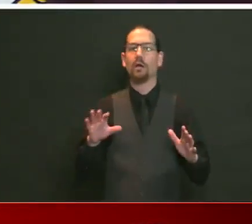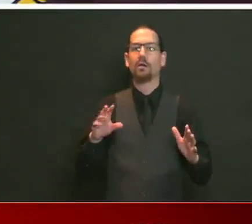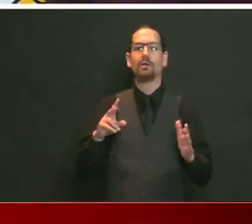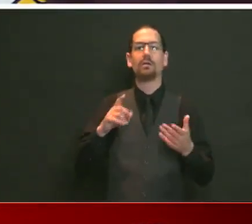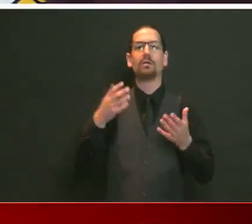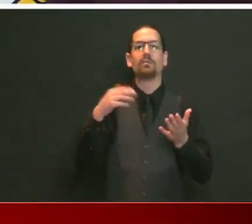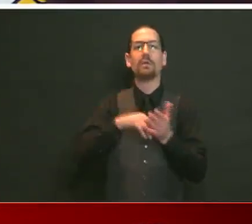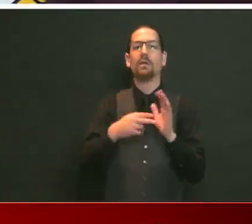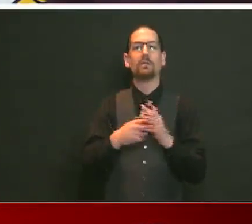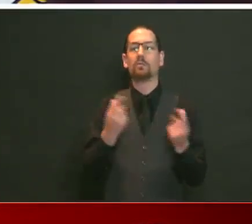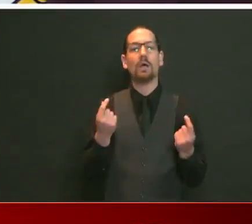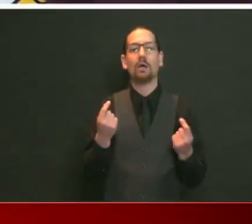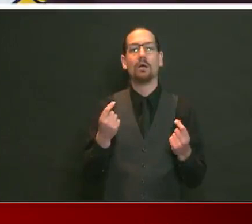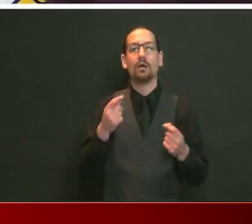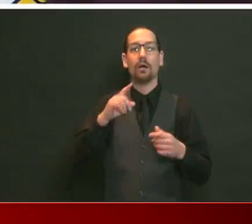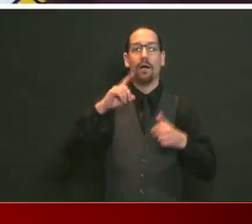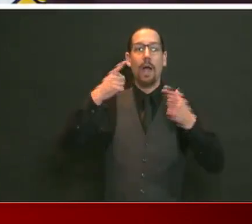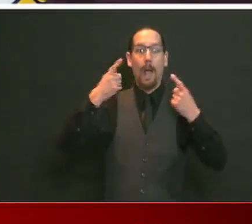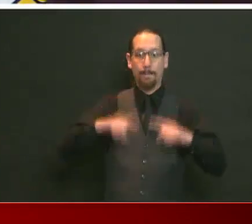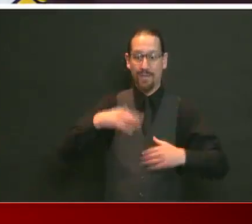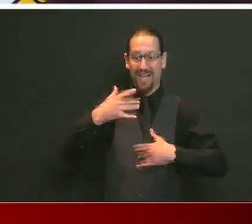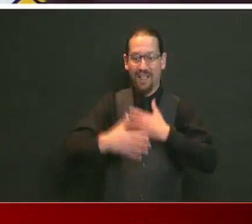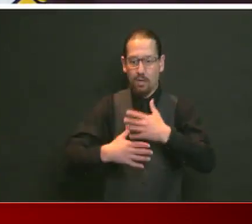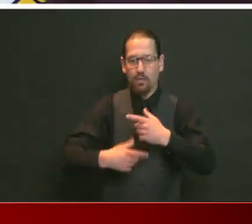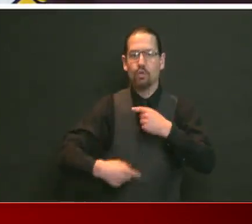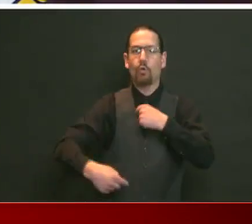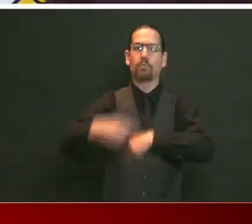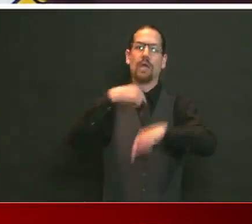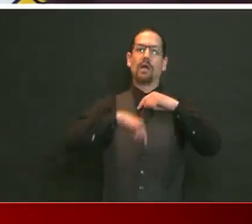steady so we never have to go back a phase.